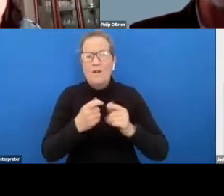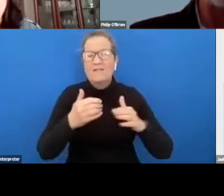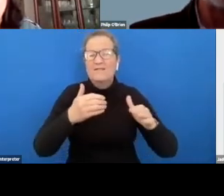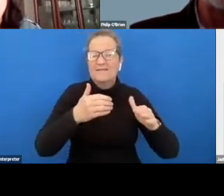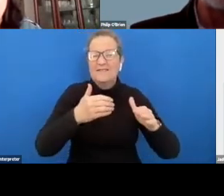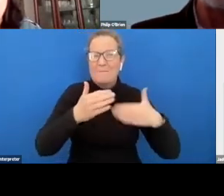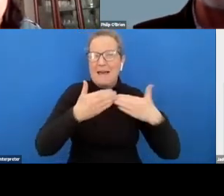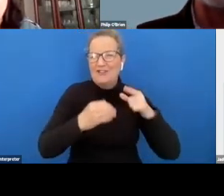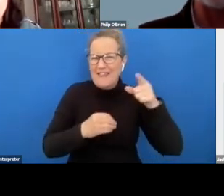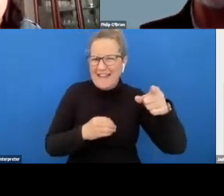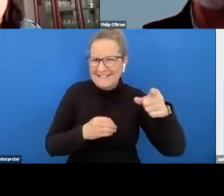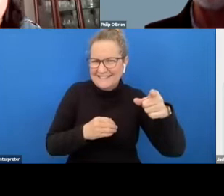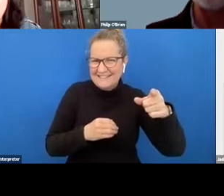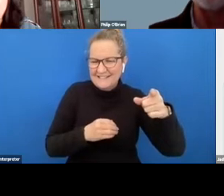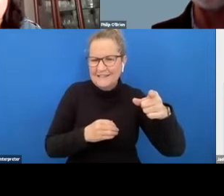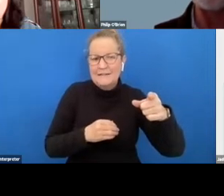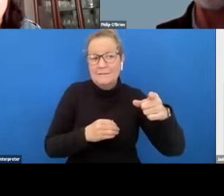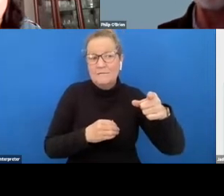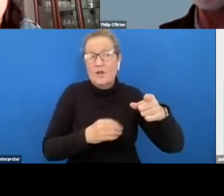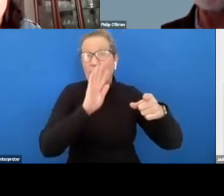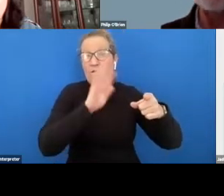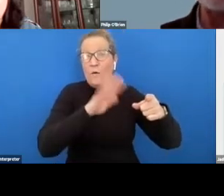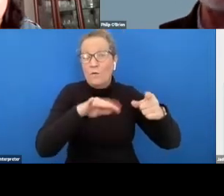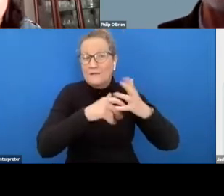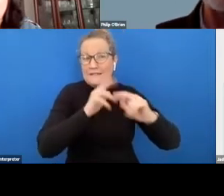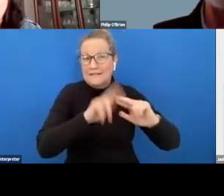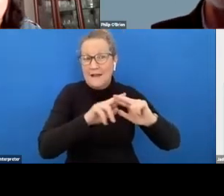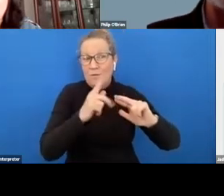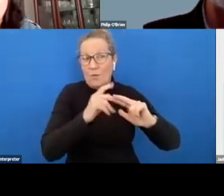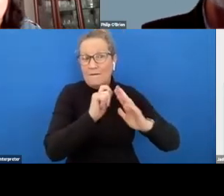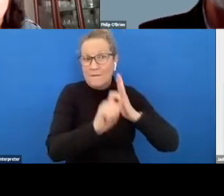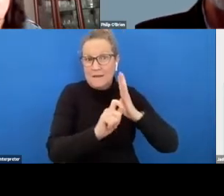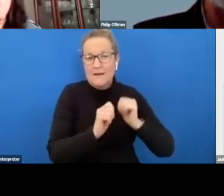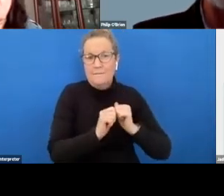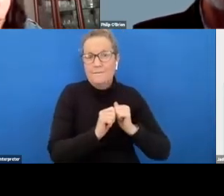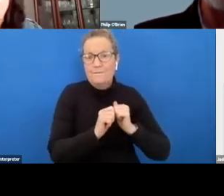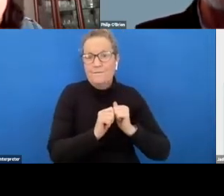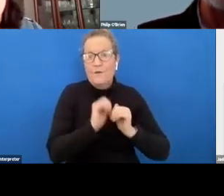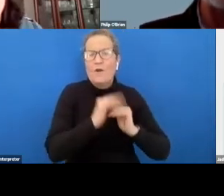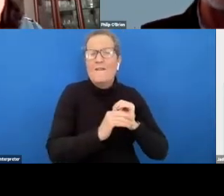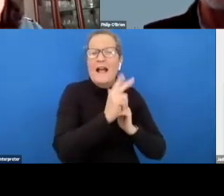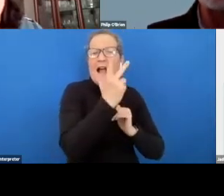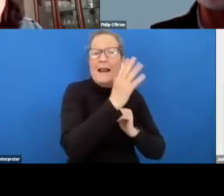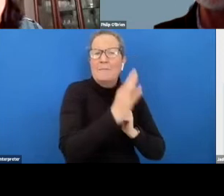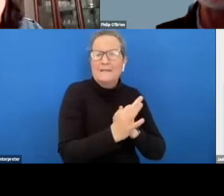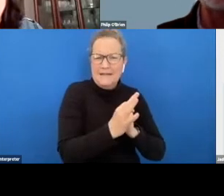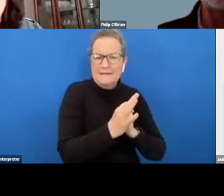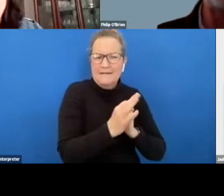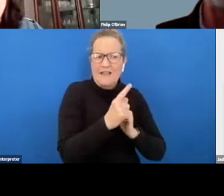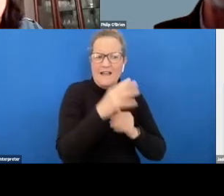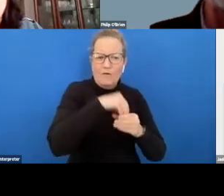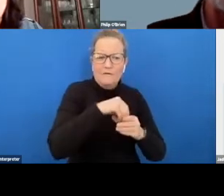reservoir and employs approximately 44 staff with the disability and over 80 percent that form part of the priority workforce categories